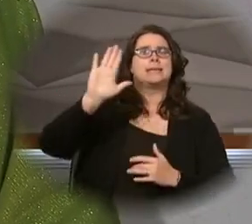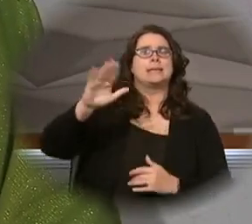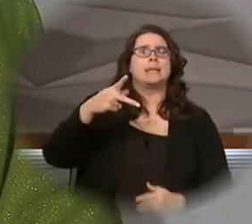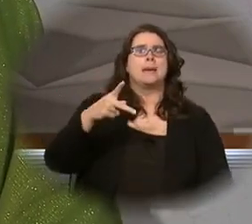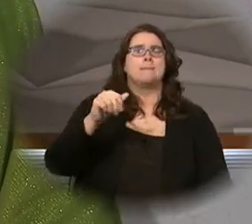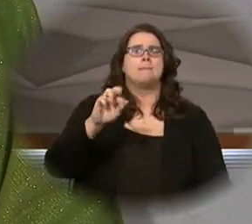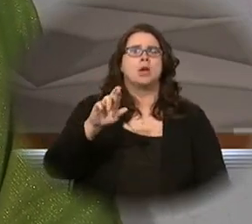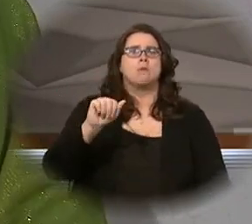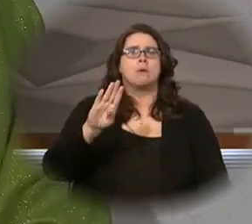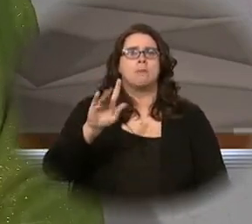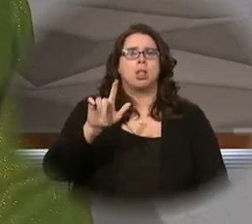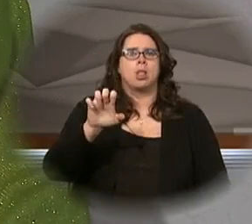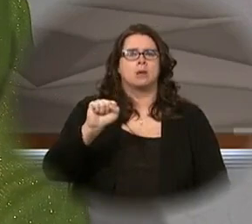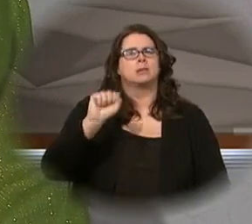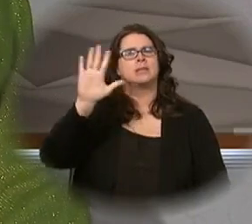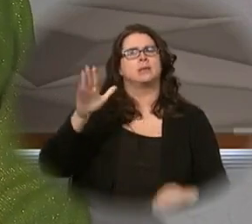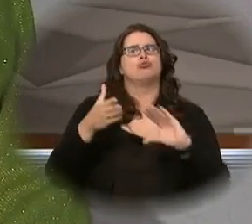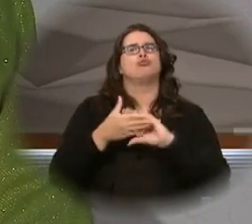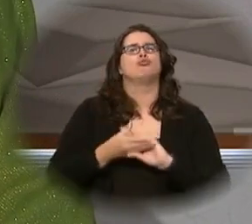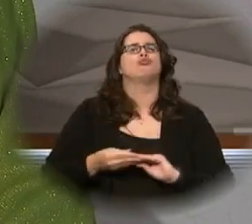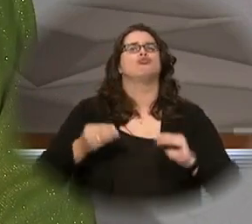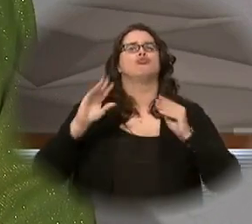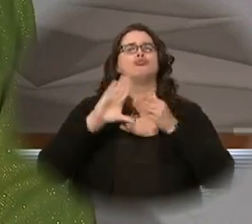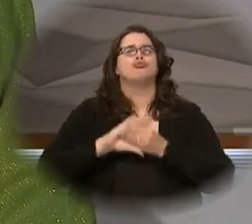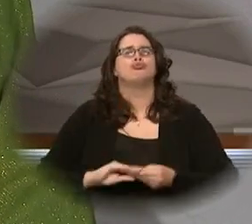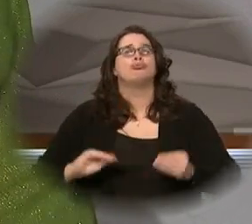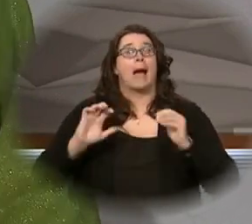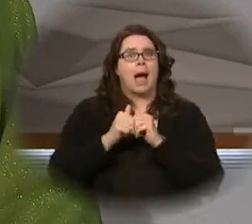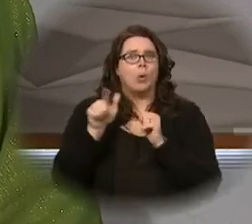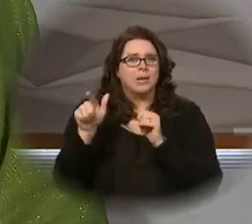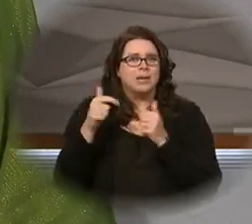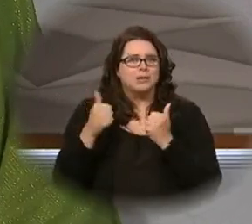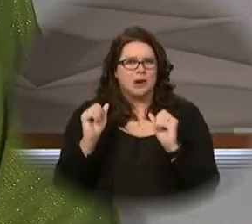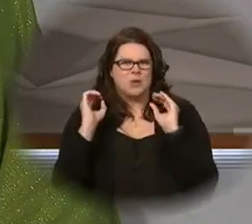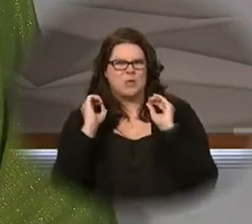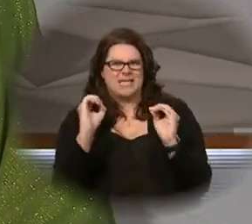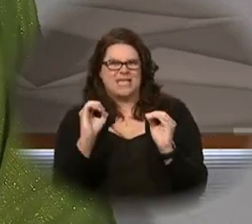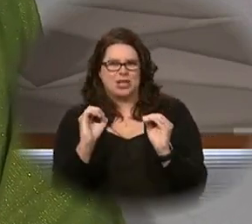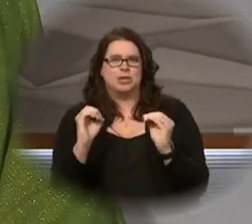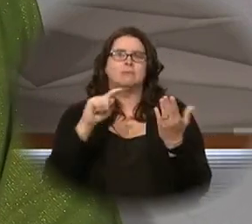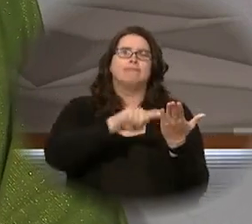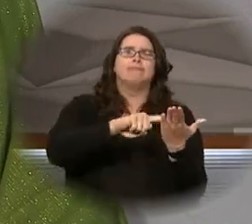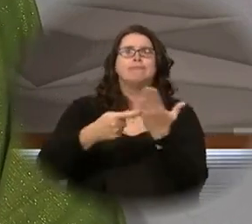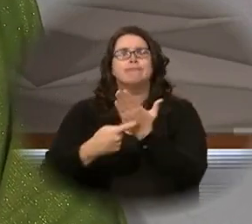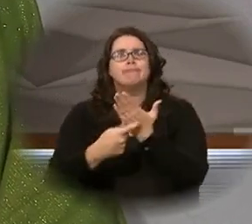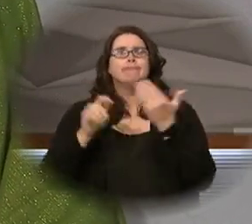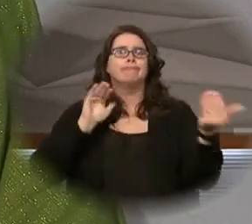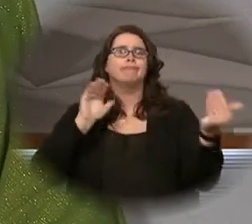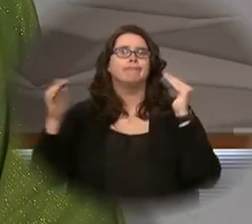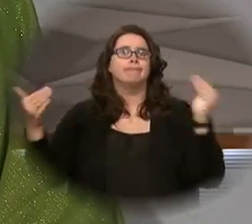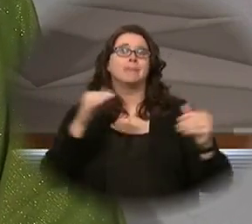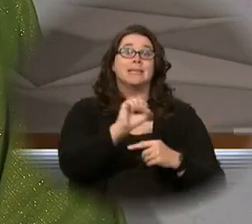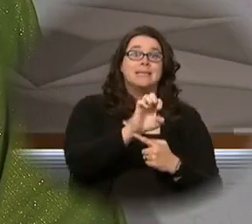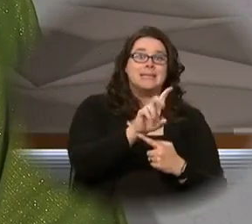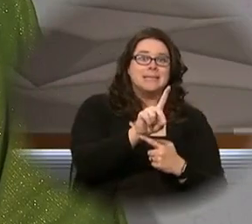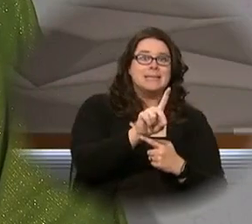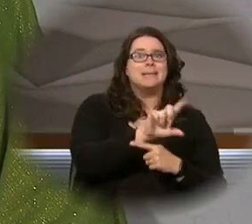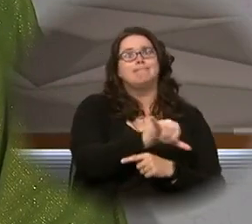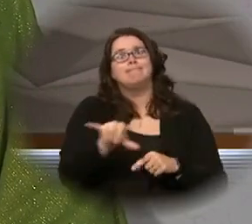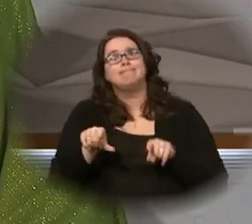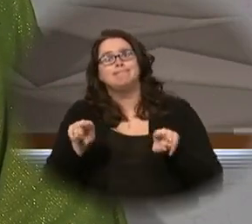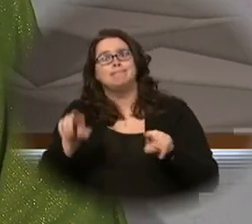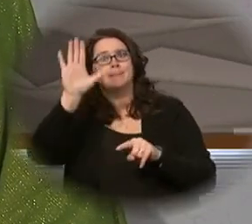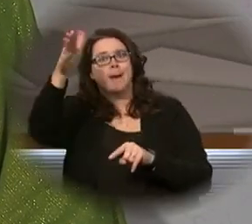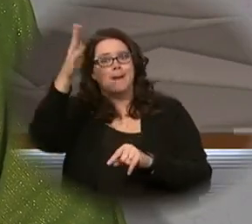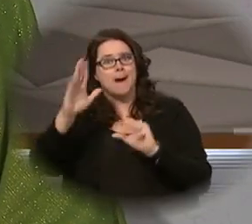these wonderful ways that Jesus chose to teach us, again, so many things about the Lord.